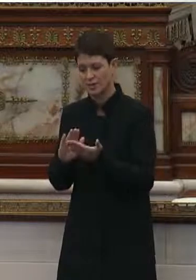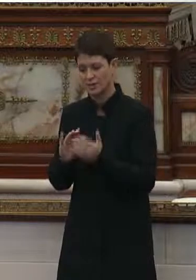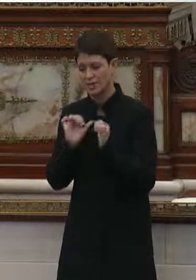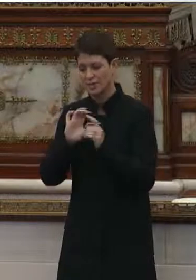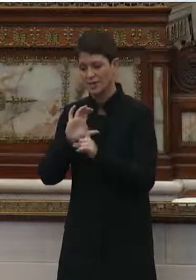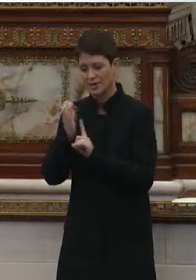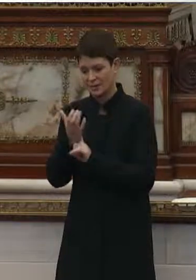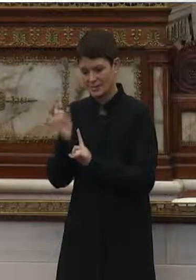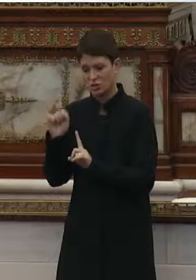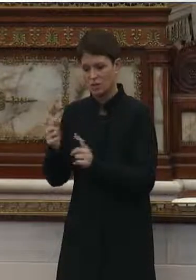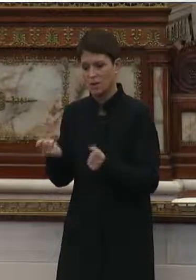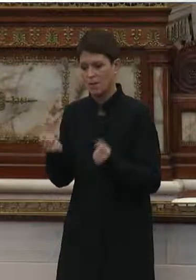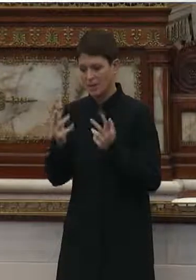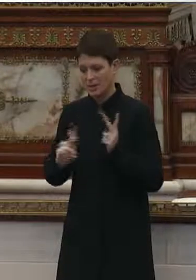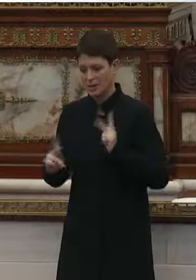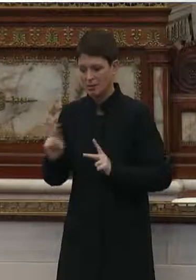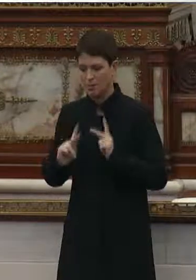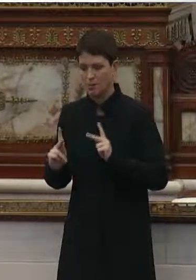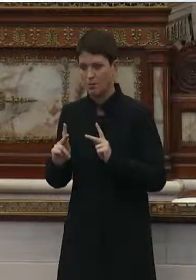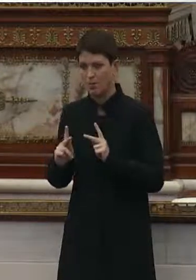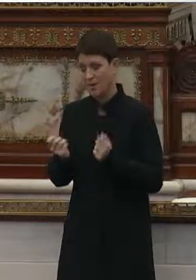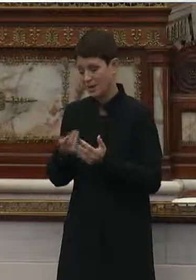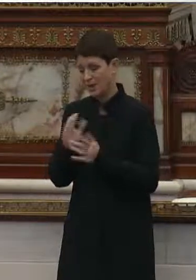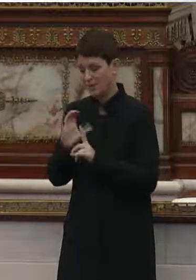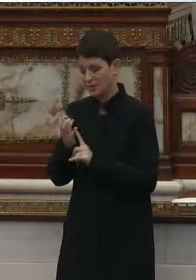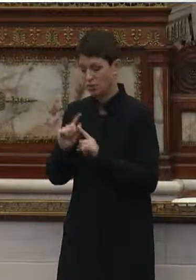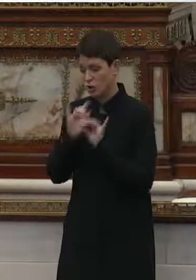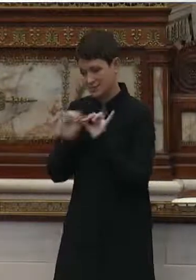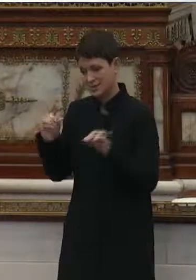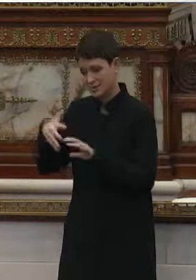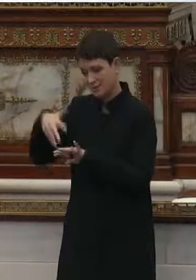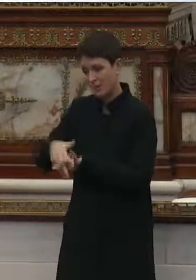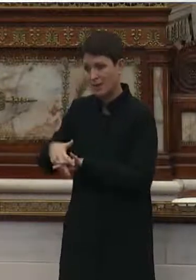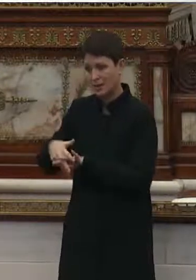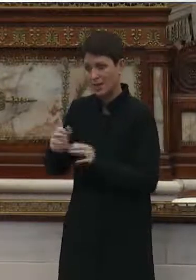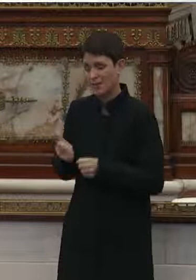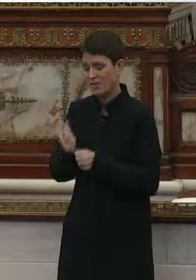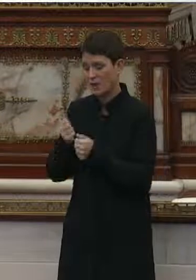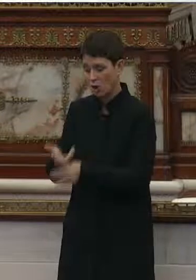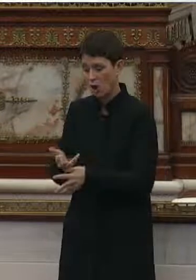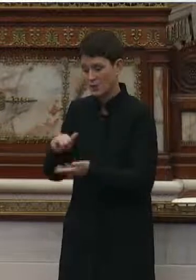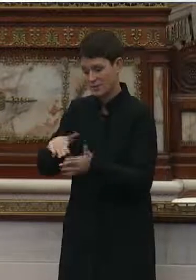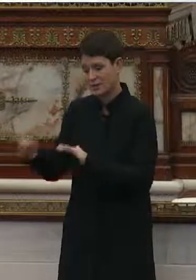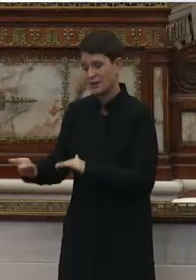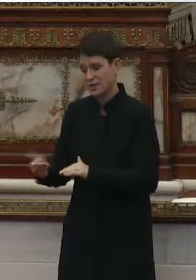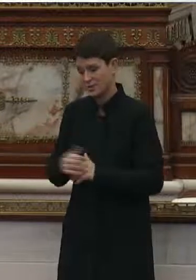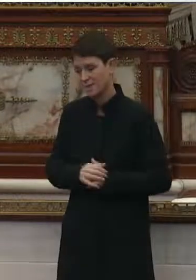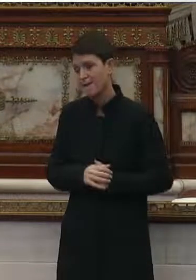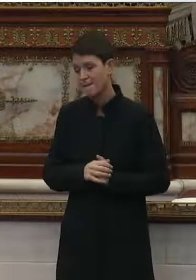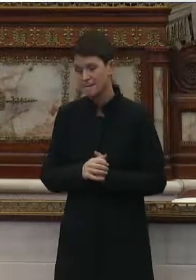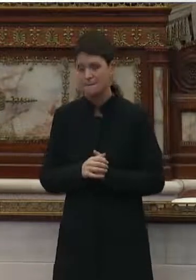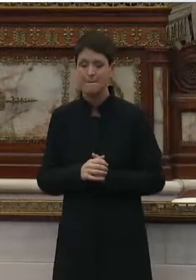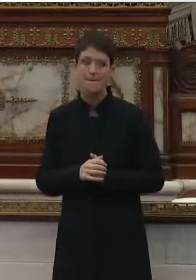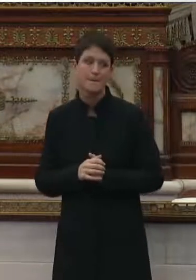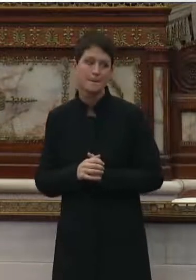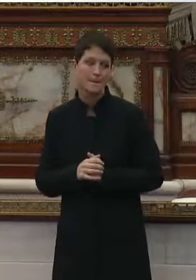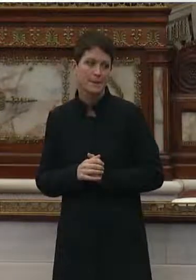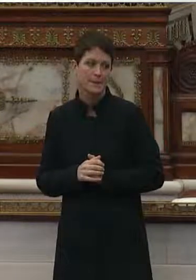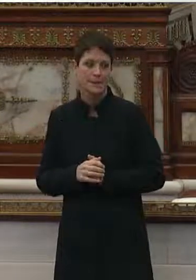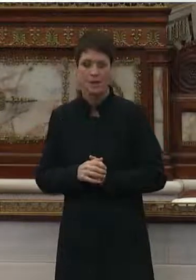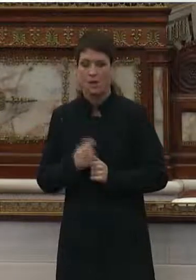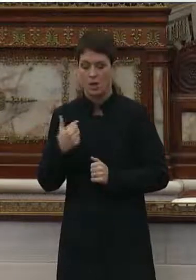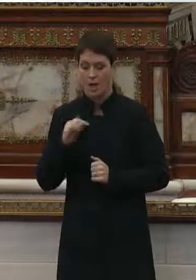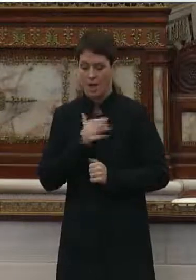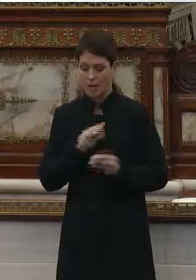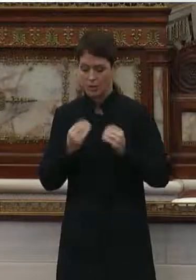conditions, many of which are systemic, that led to these avoidable and tragic outcomes. Cary